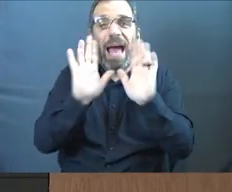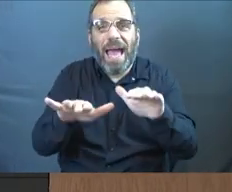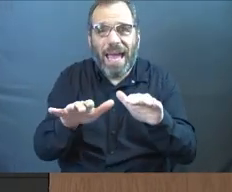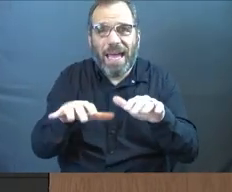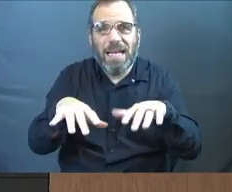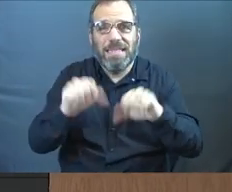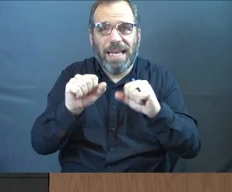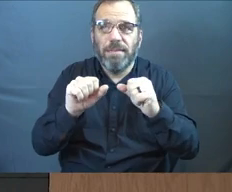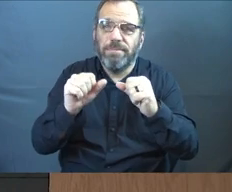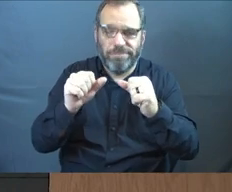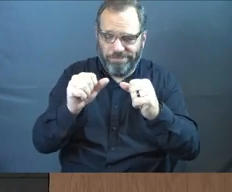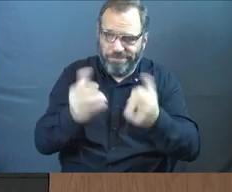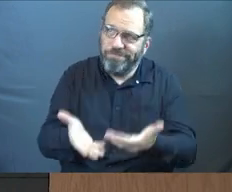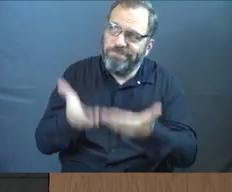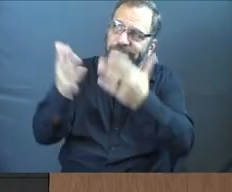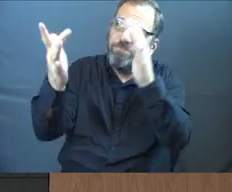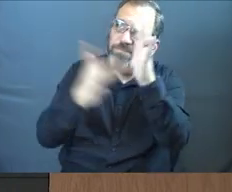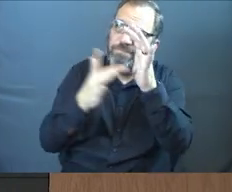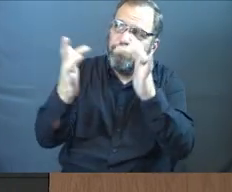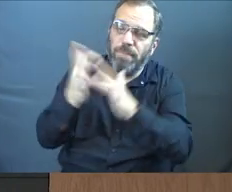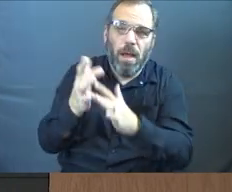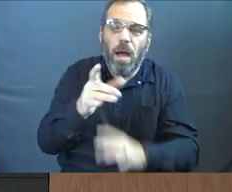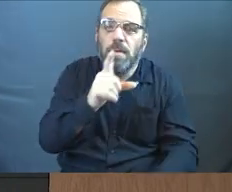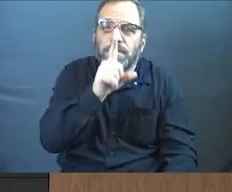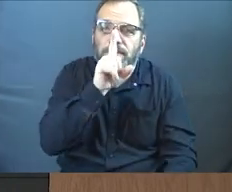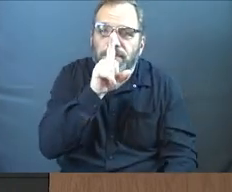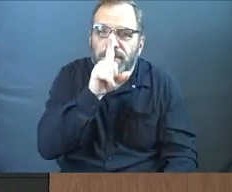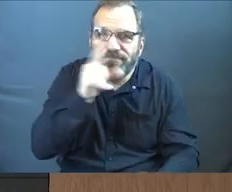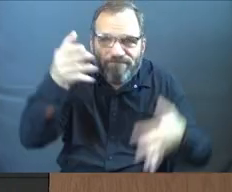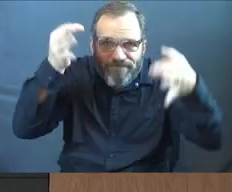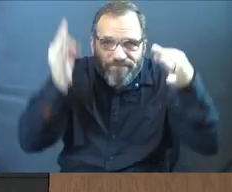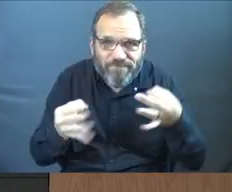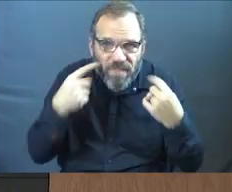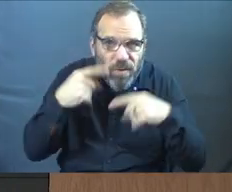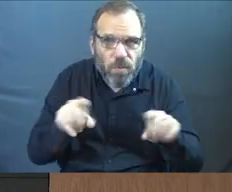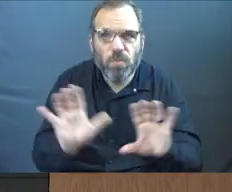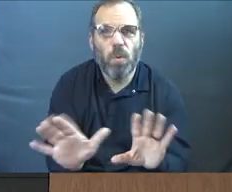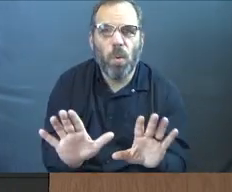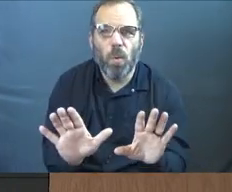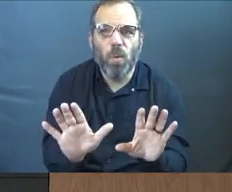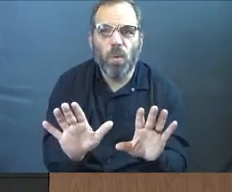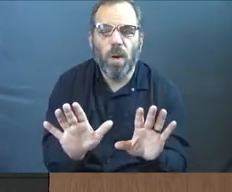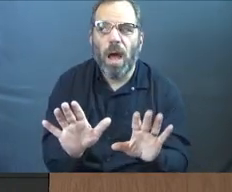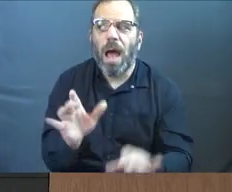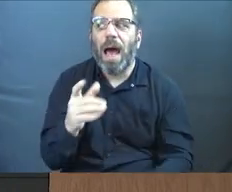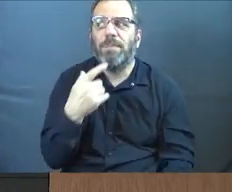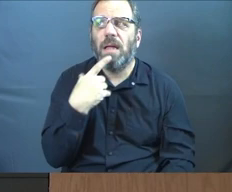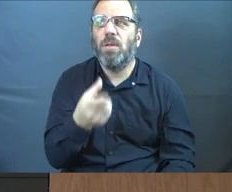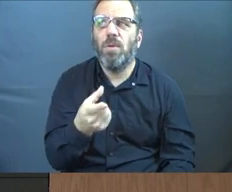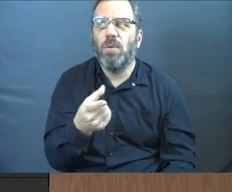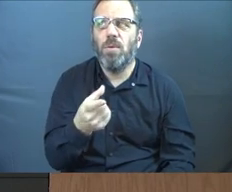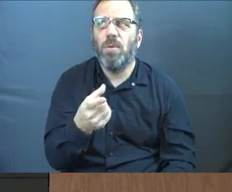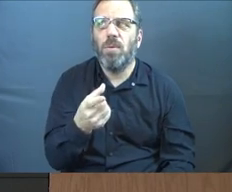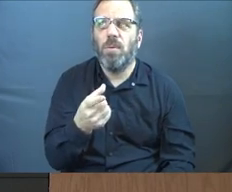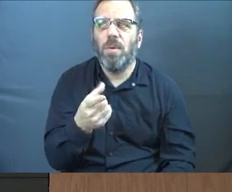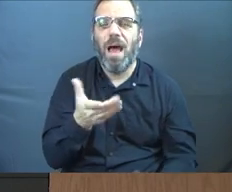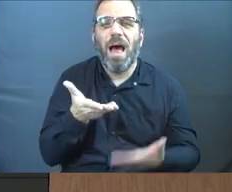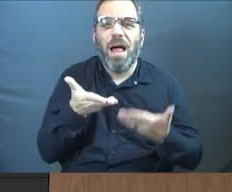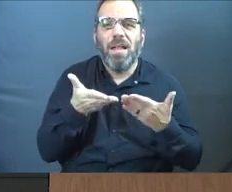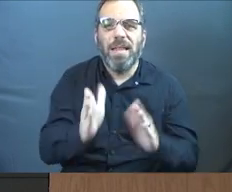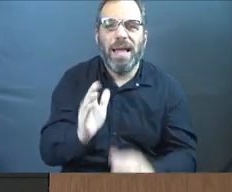you, take that to Jesus? I'm not trying to settle all that for you. I'm saying, let